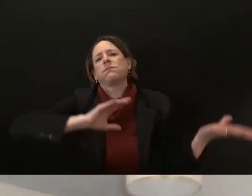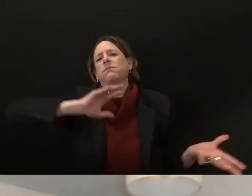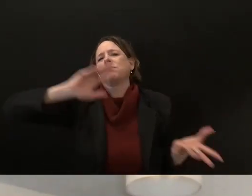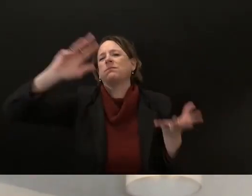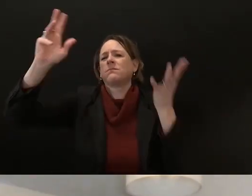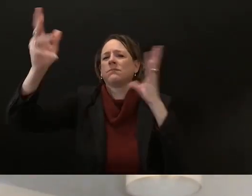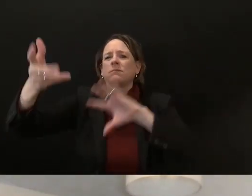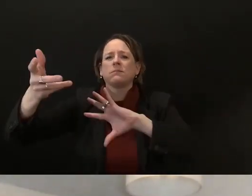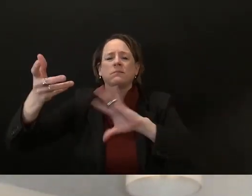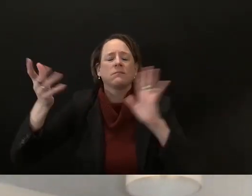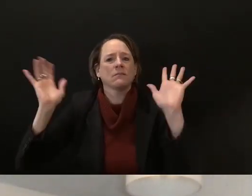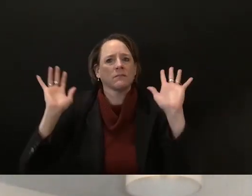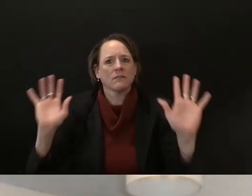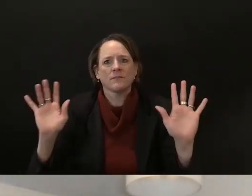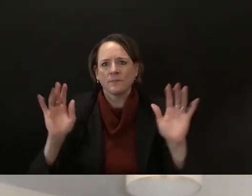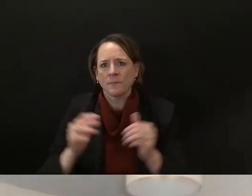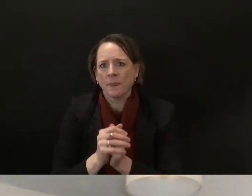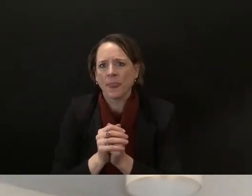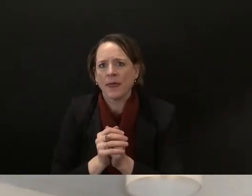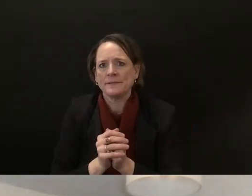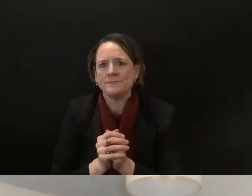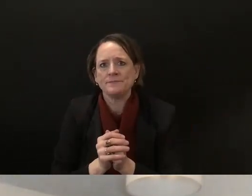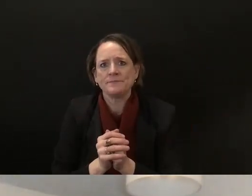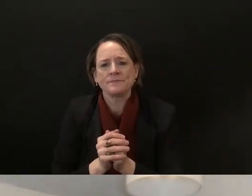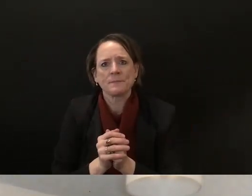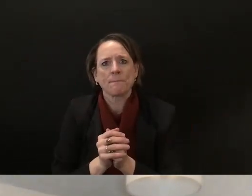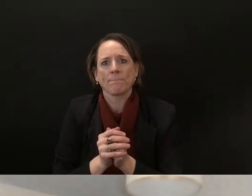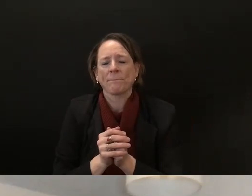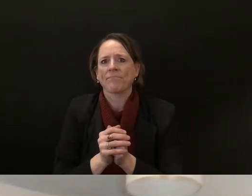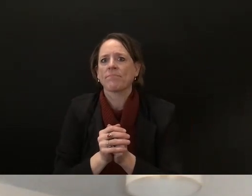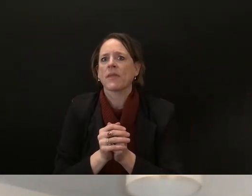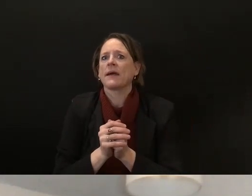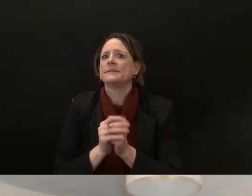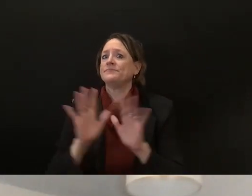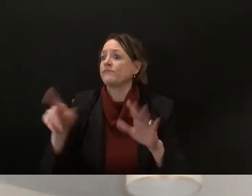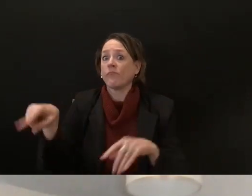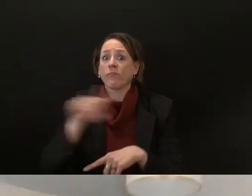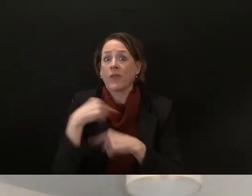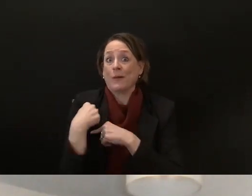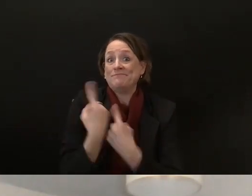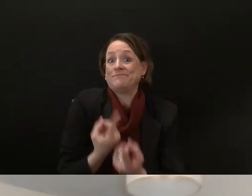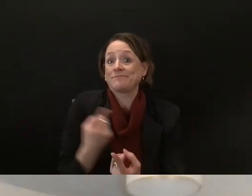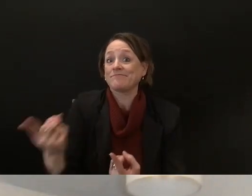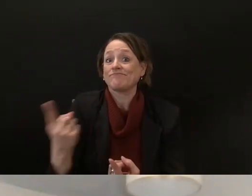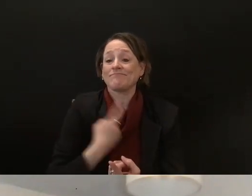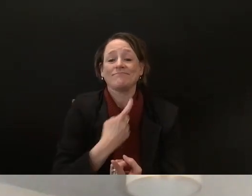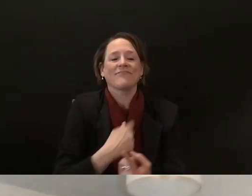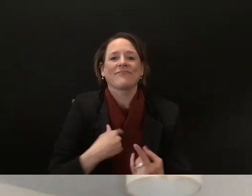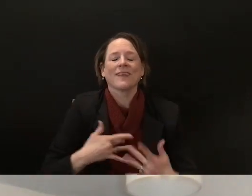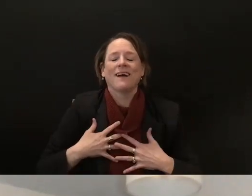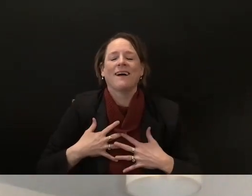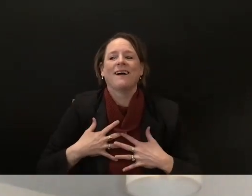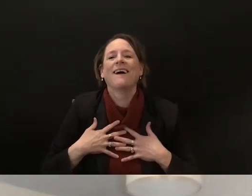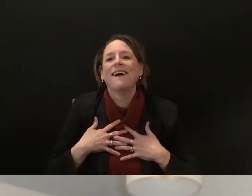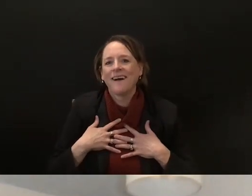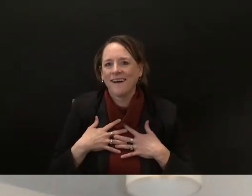to hear directly from you all and the conversations we have and you know i i obviously um i'm doing that much more over the phone now